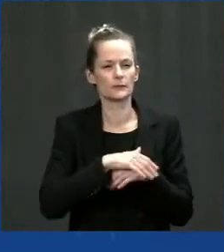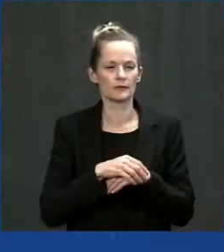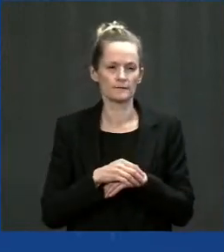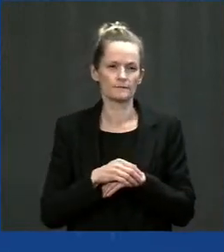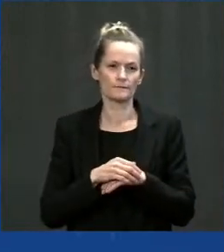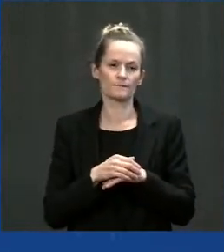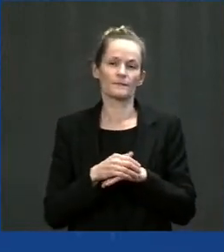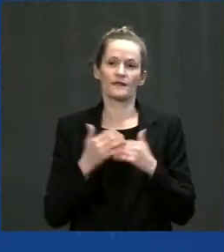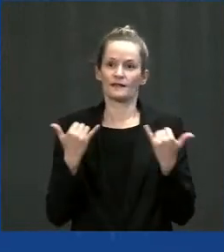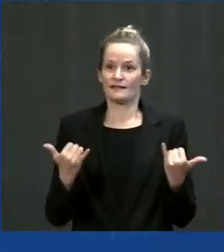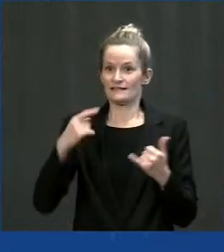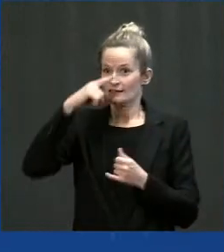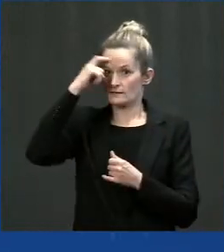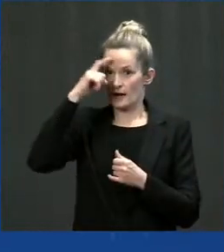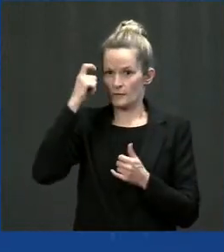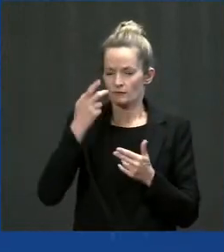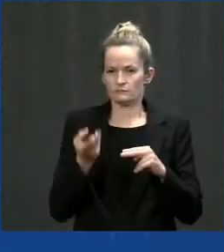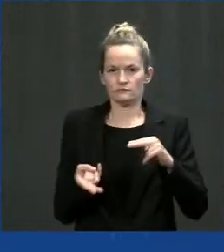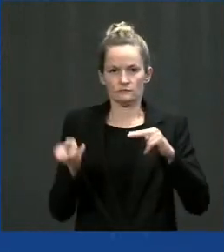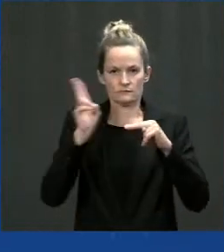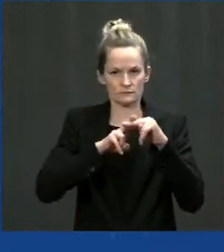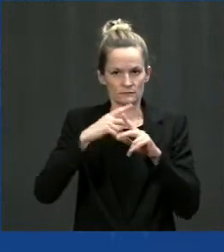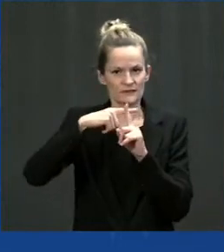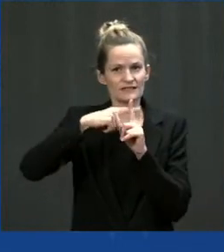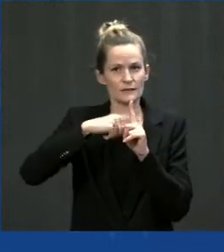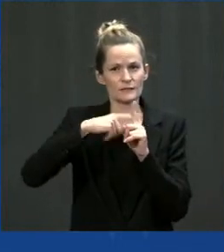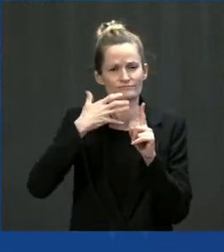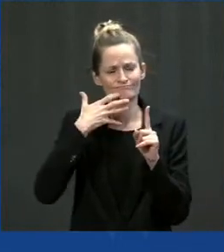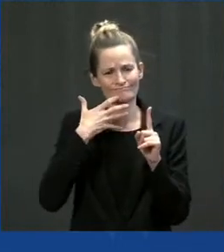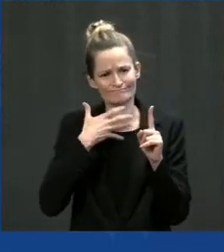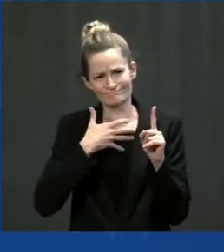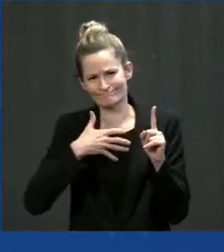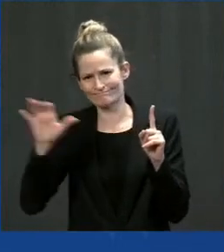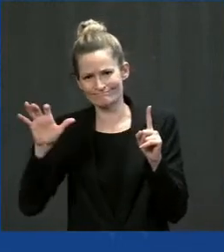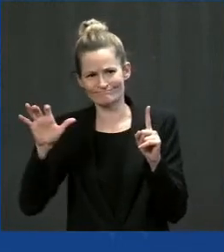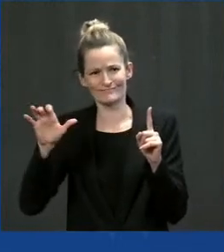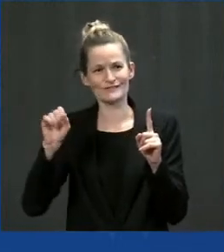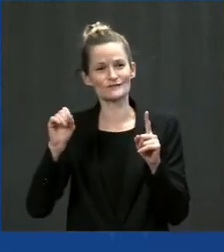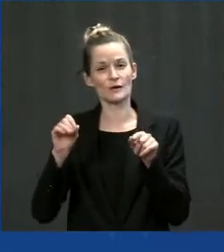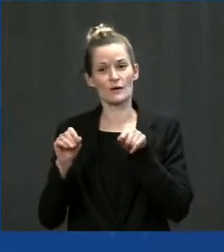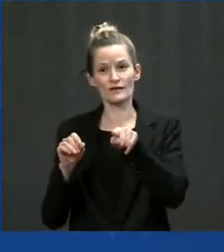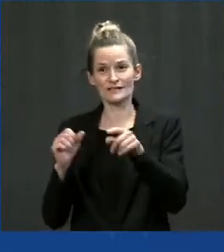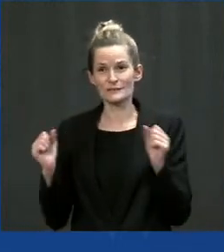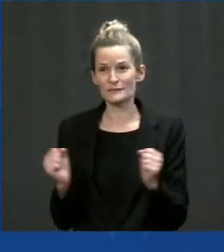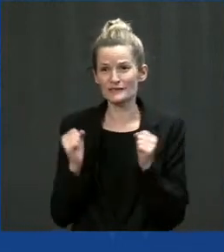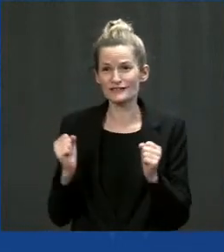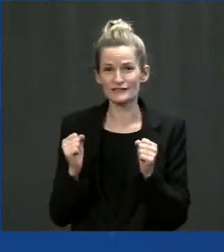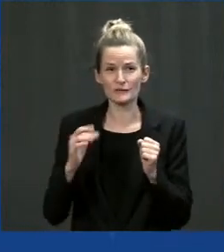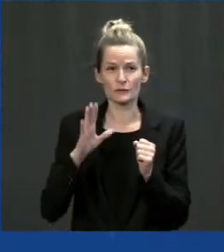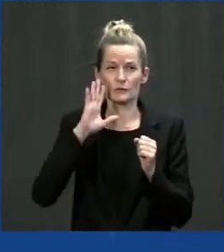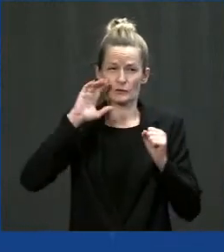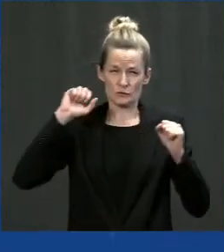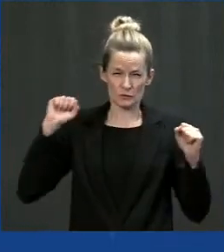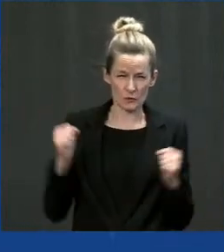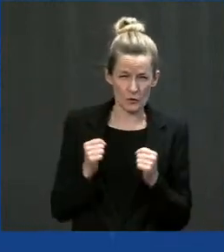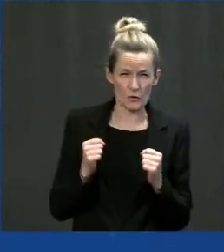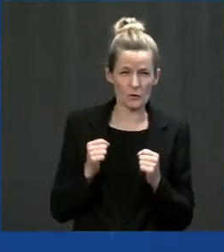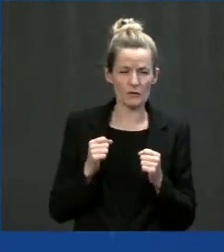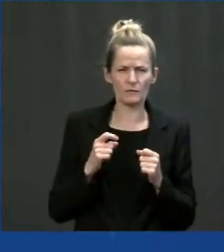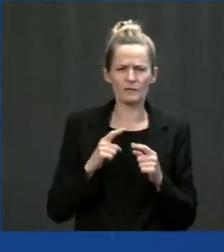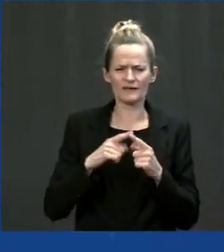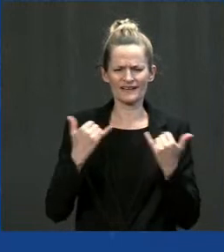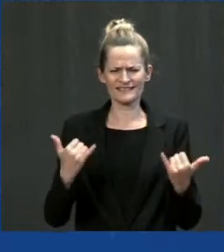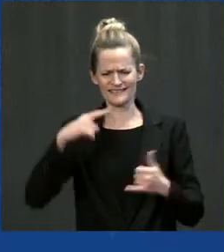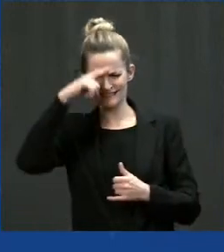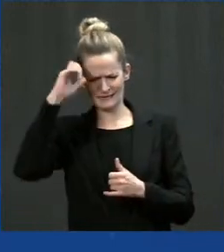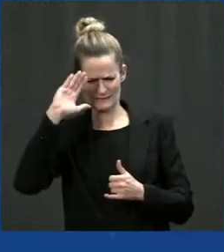rain in the rainy season. It has had a detrimental impact on our aging and crumbling infrastructure. What it